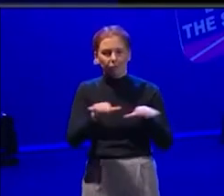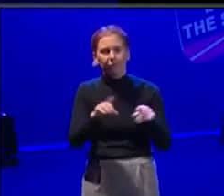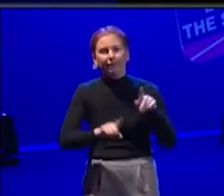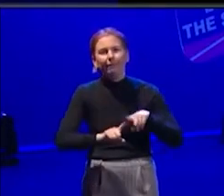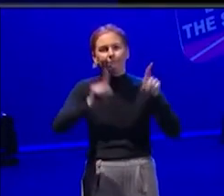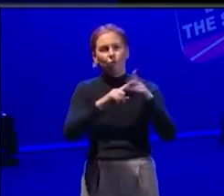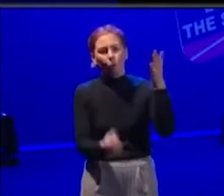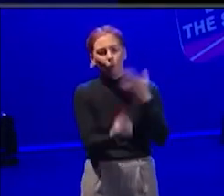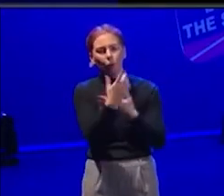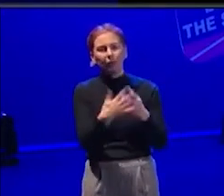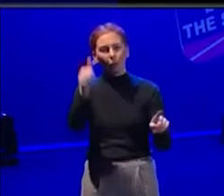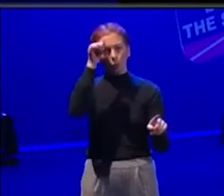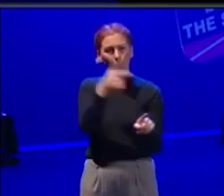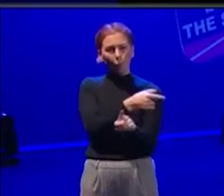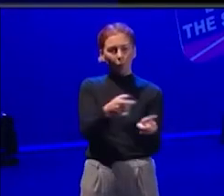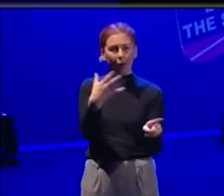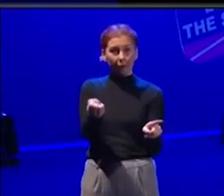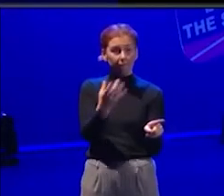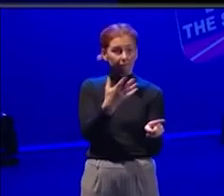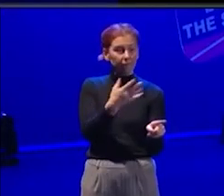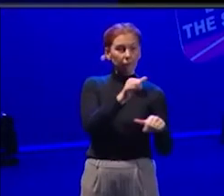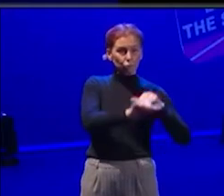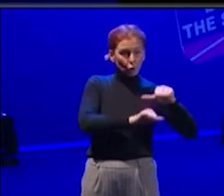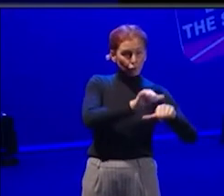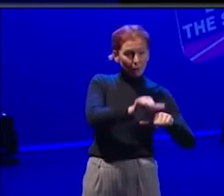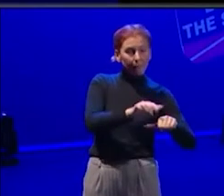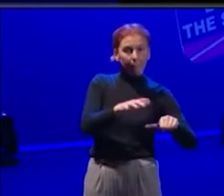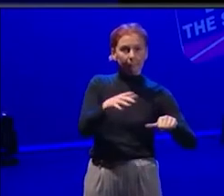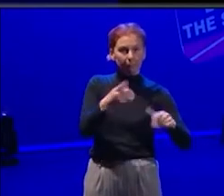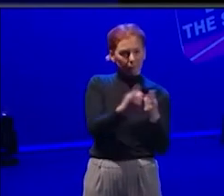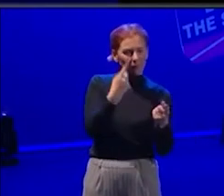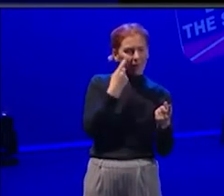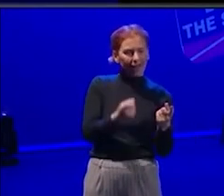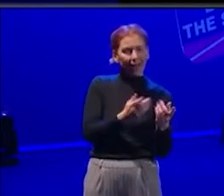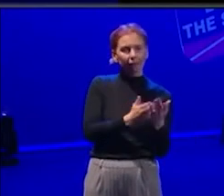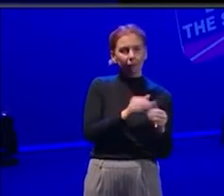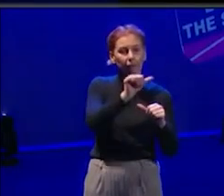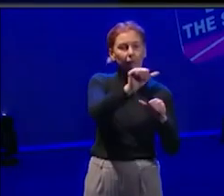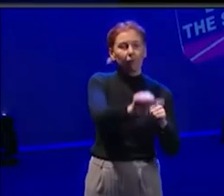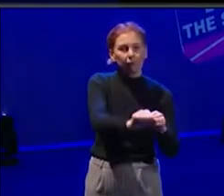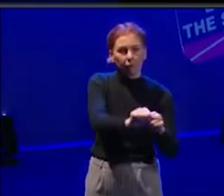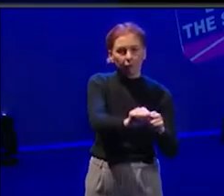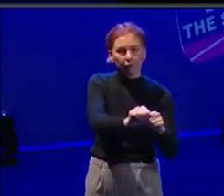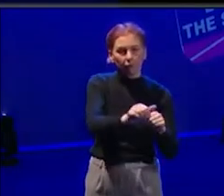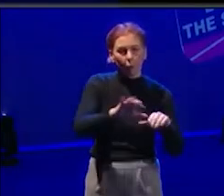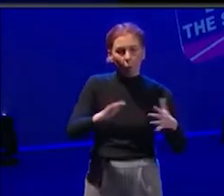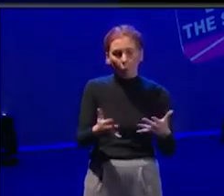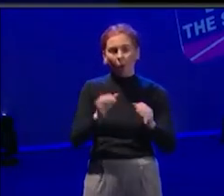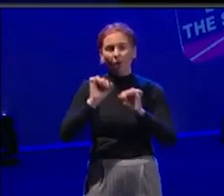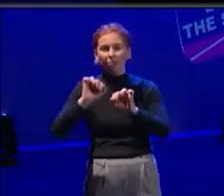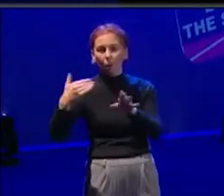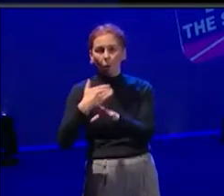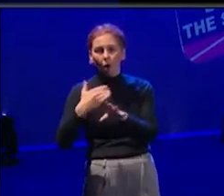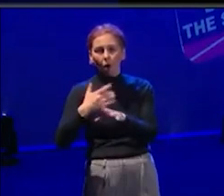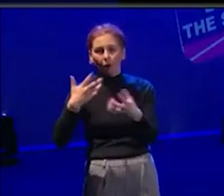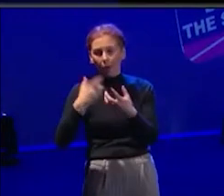programme, there's actually something else that they could go on to that it could either be developing their work further or it could also be giving them some